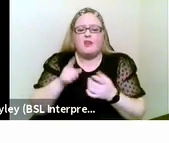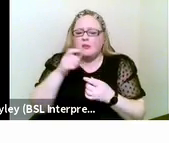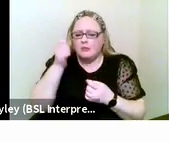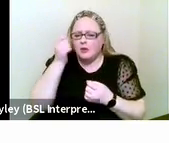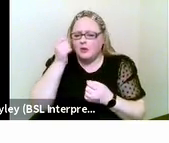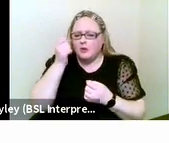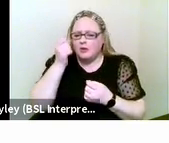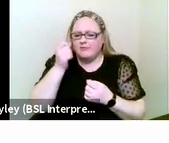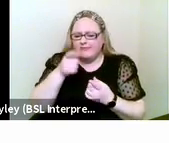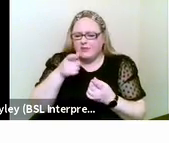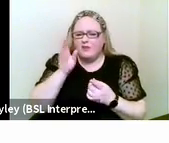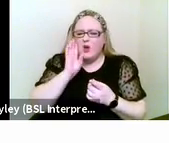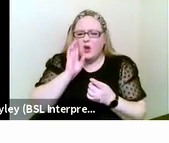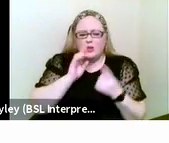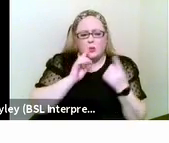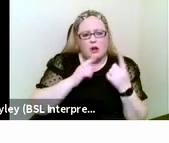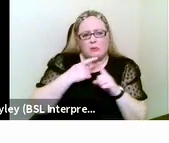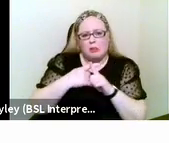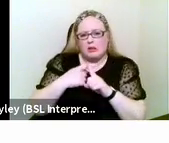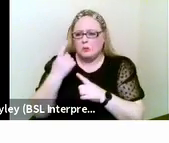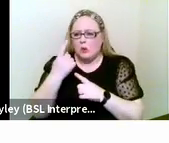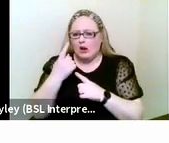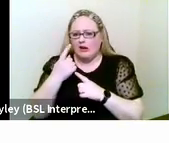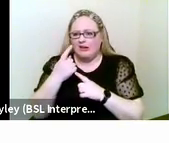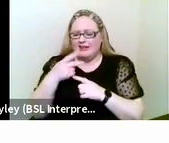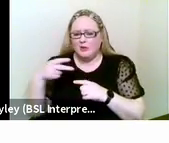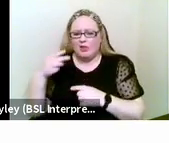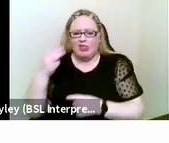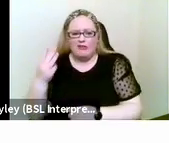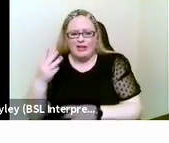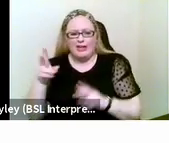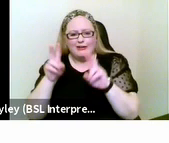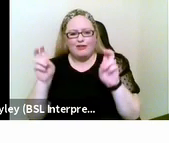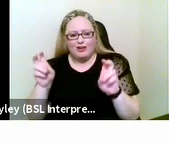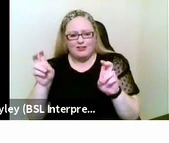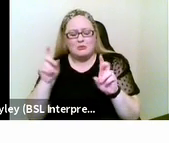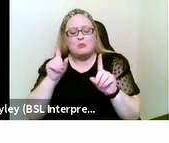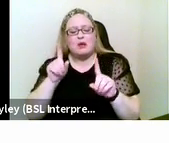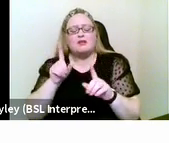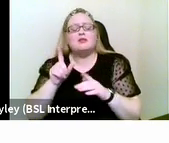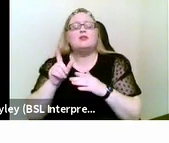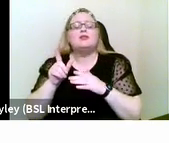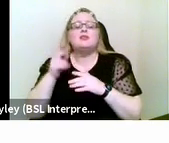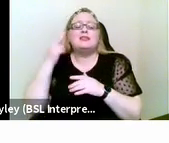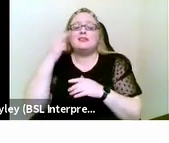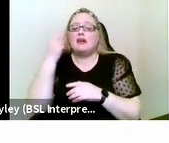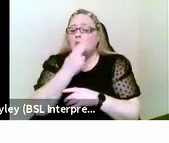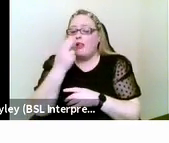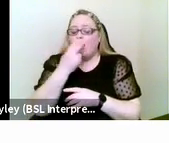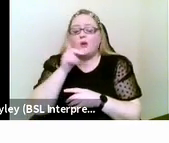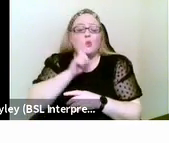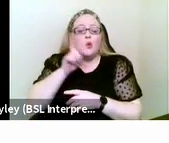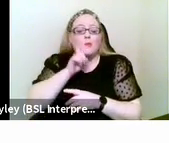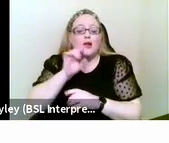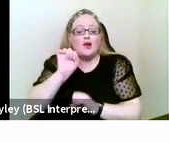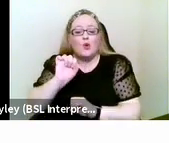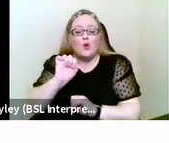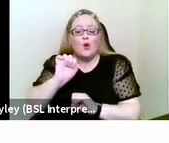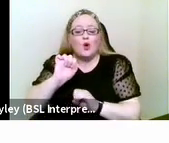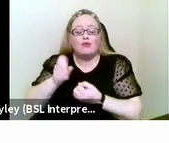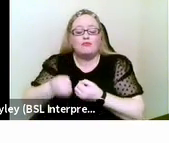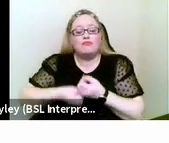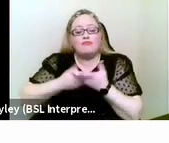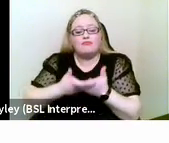three but i think a more colorful uh approach that's given by a deafblind woman to explain this phenomena